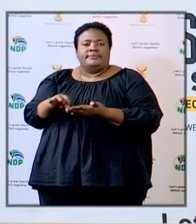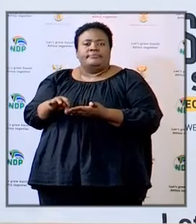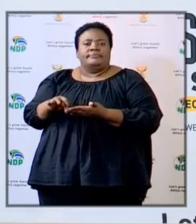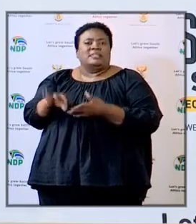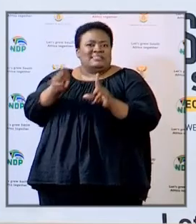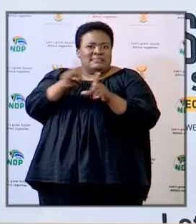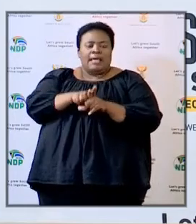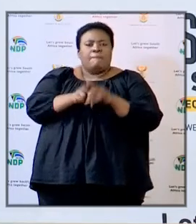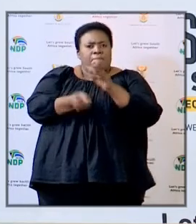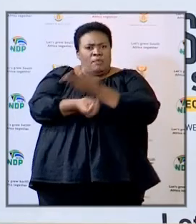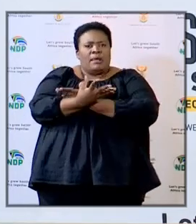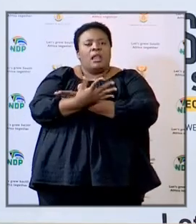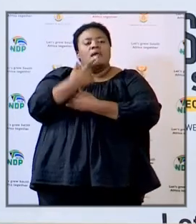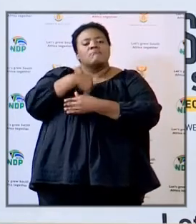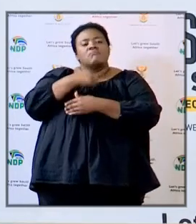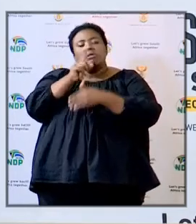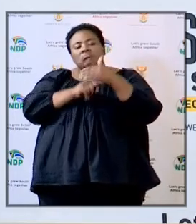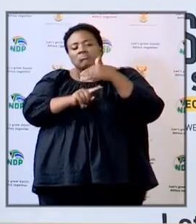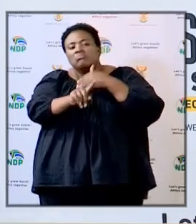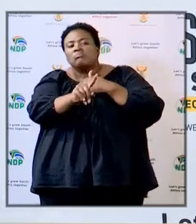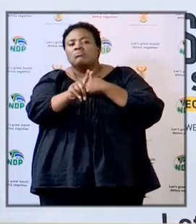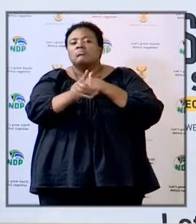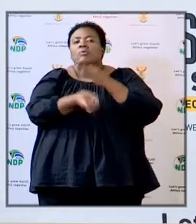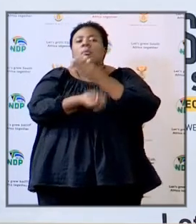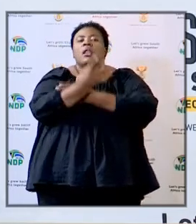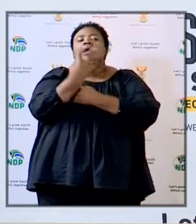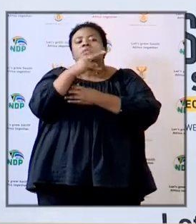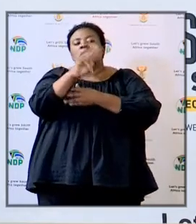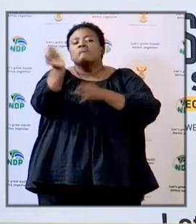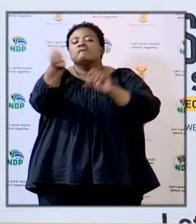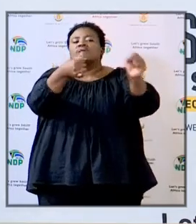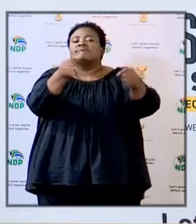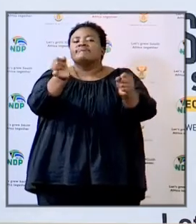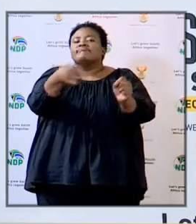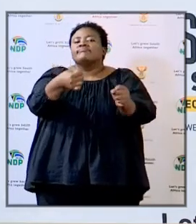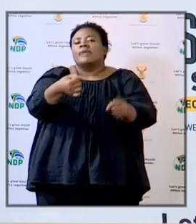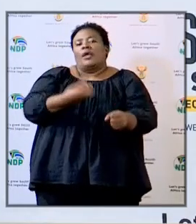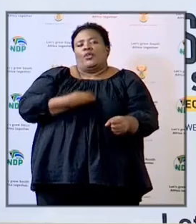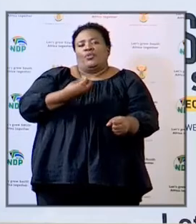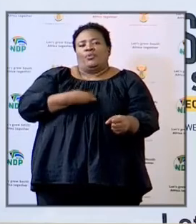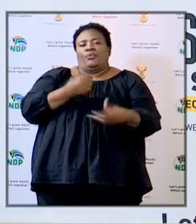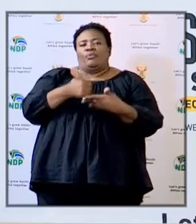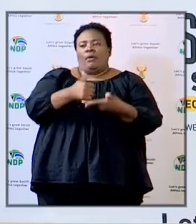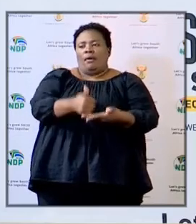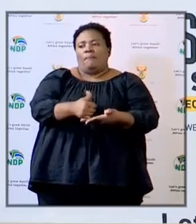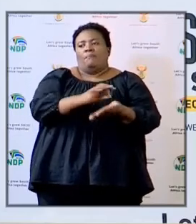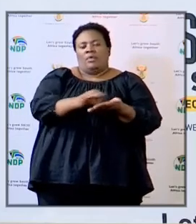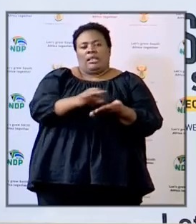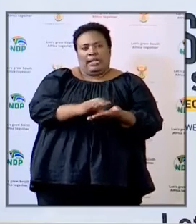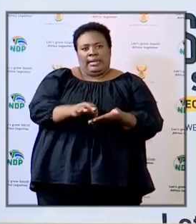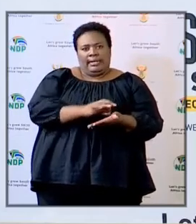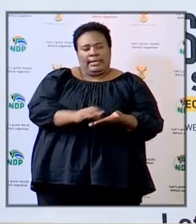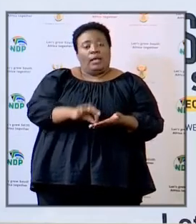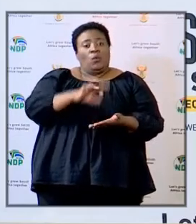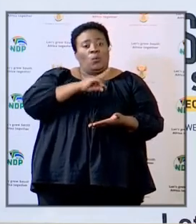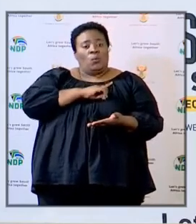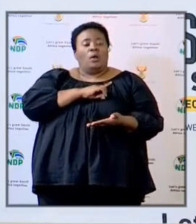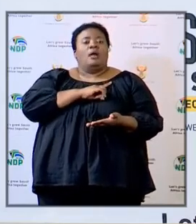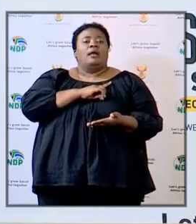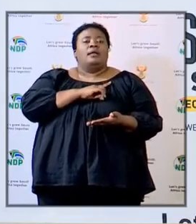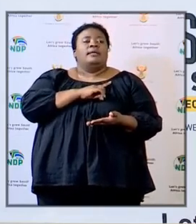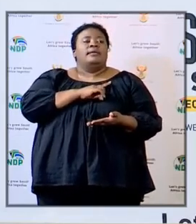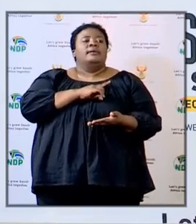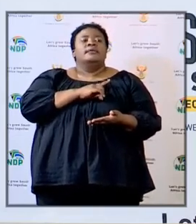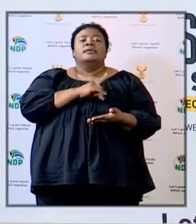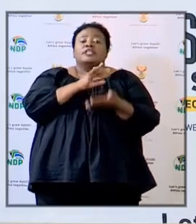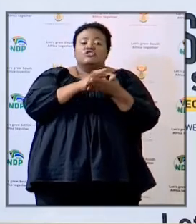cleaning same as Mbumalang when I went to Mbumalang I found that they have appointed young people to help in the cleaning because the general